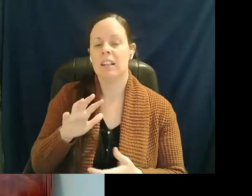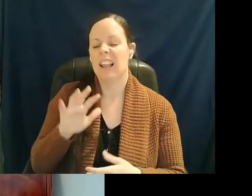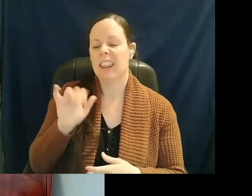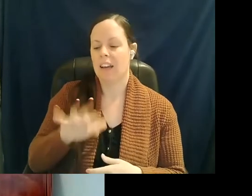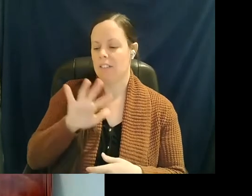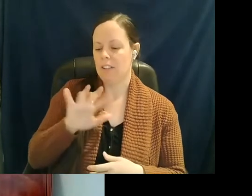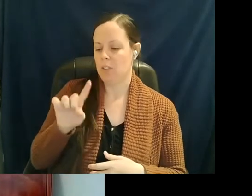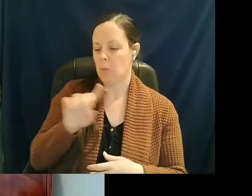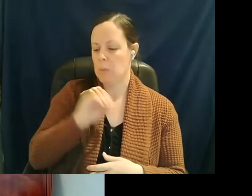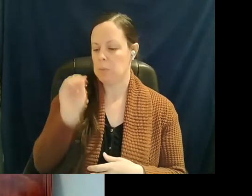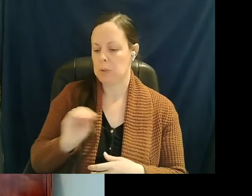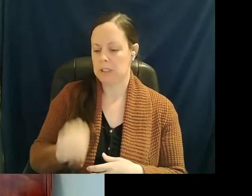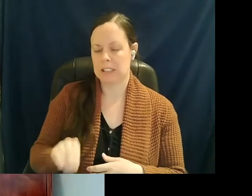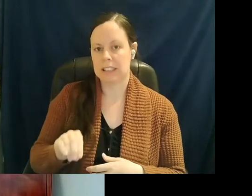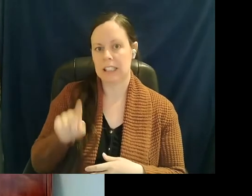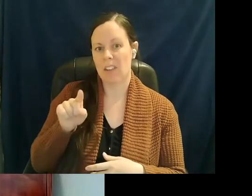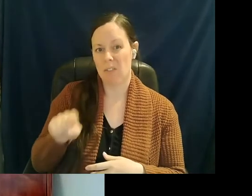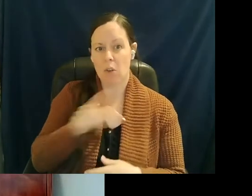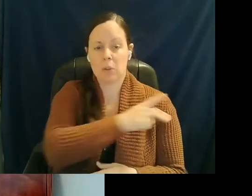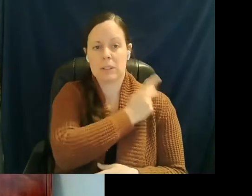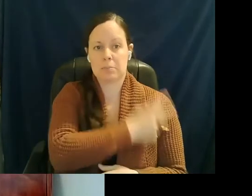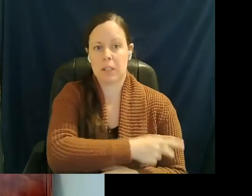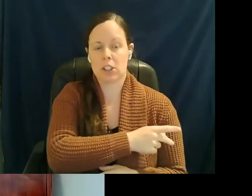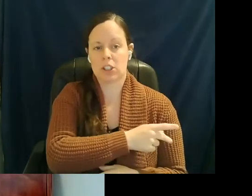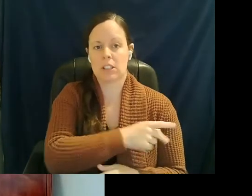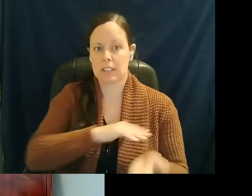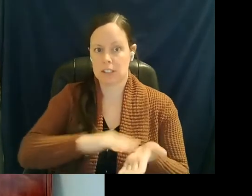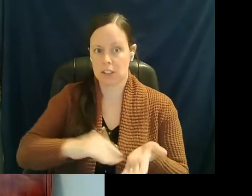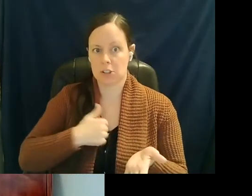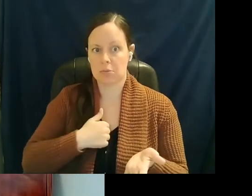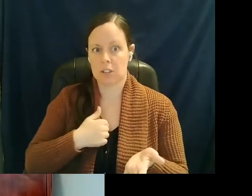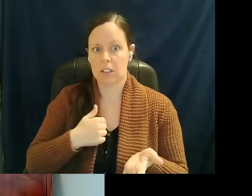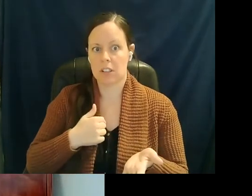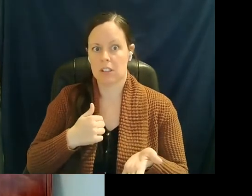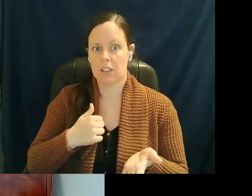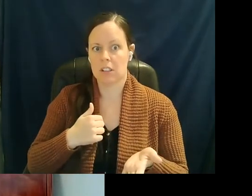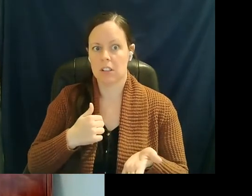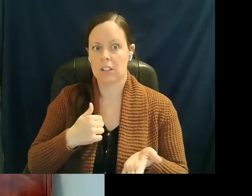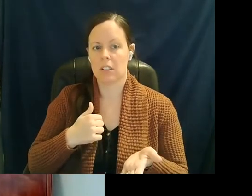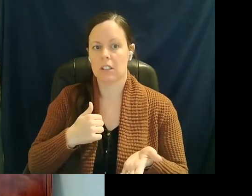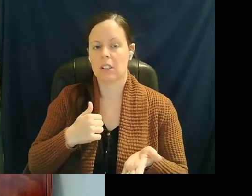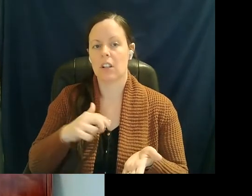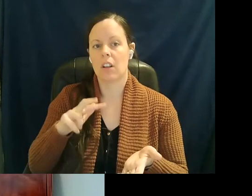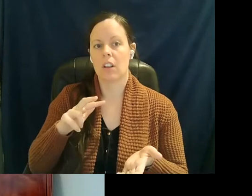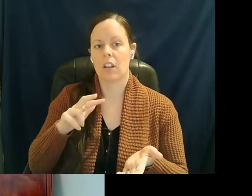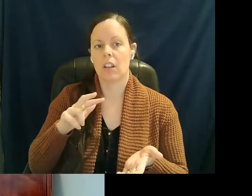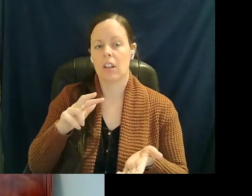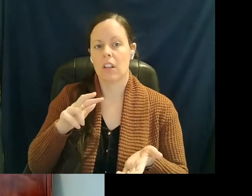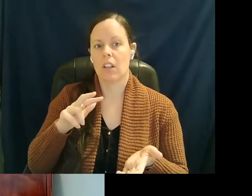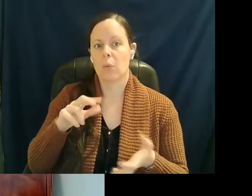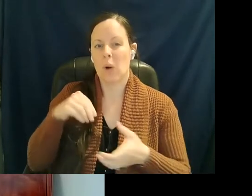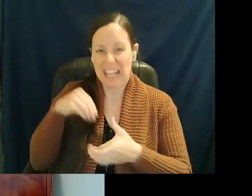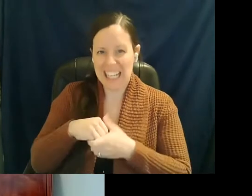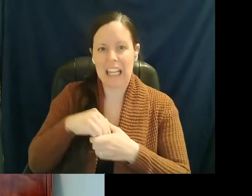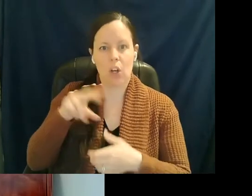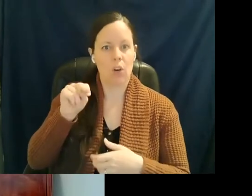51% of those patients, excuse me, or 31 in November were transported in November. So over